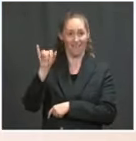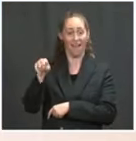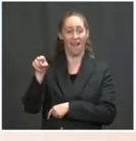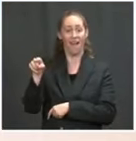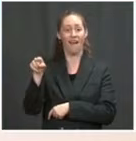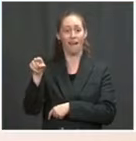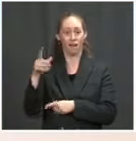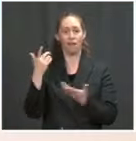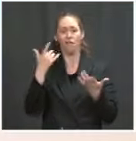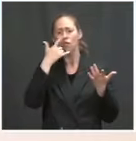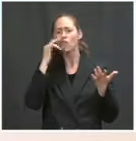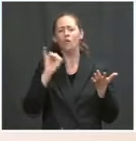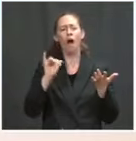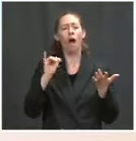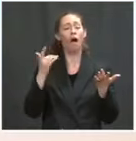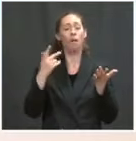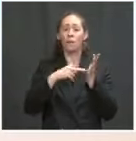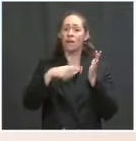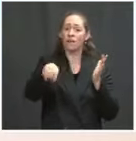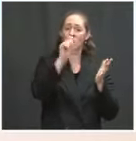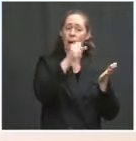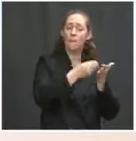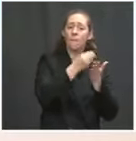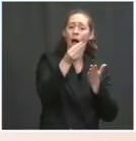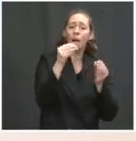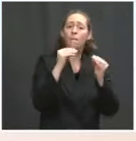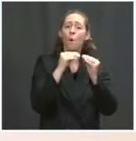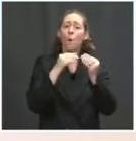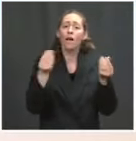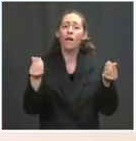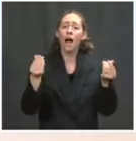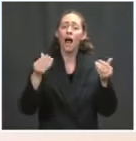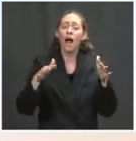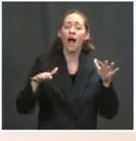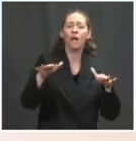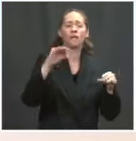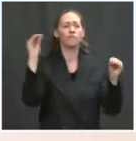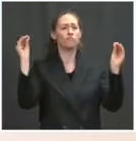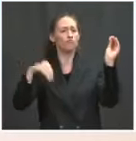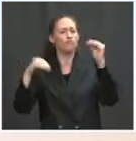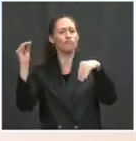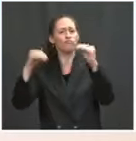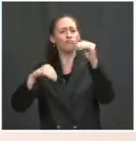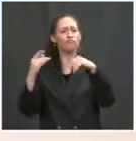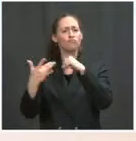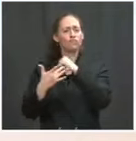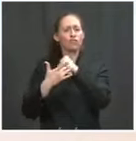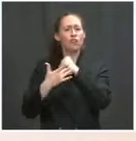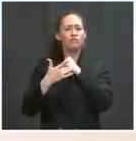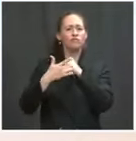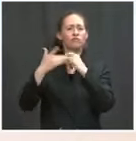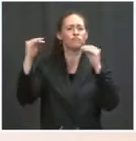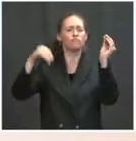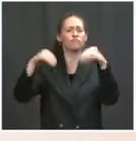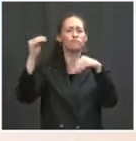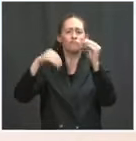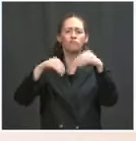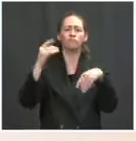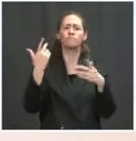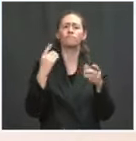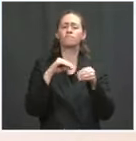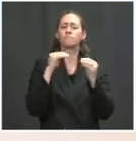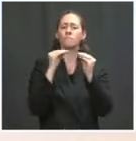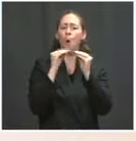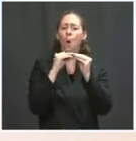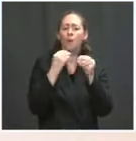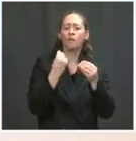latest and best technology. I could plant my crop at just the right time. I could make more money. If I had limited access or no access